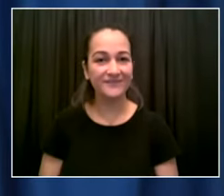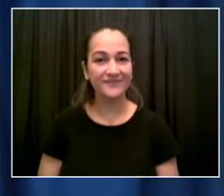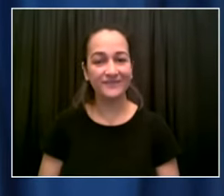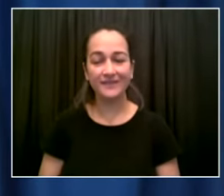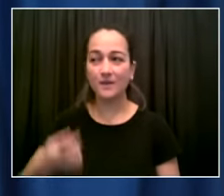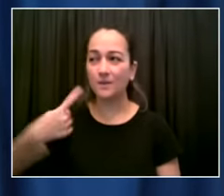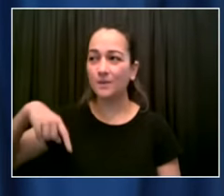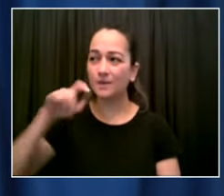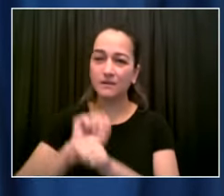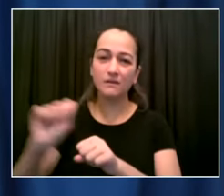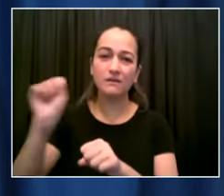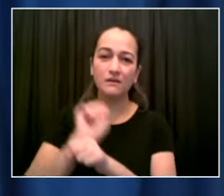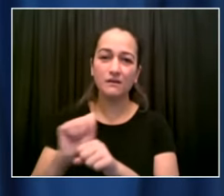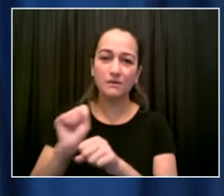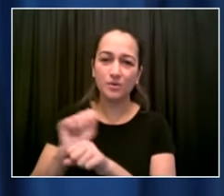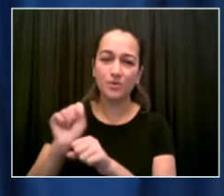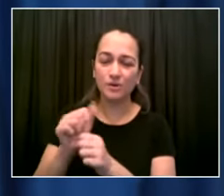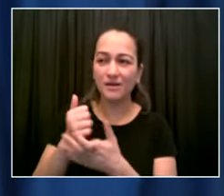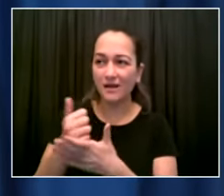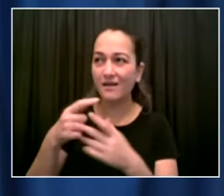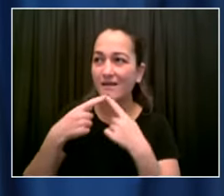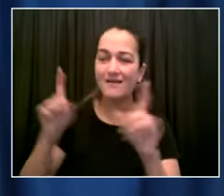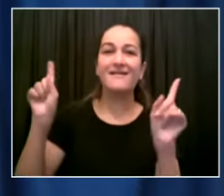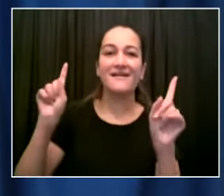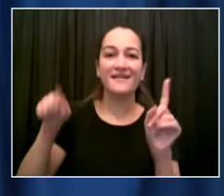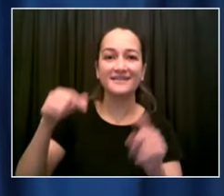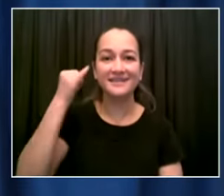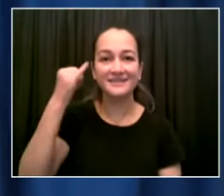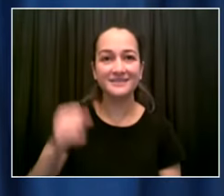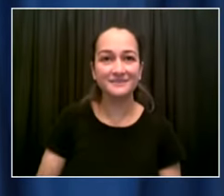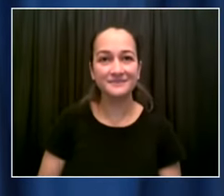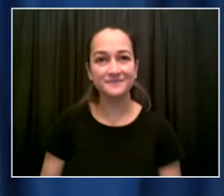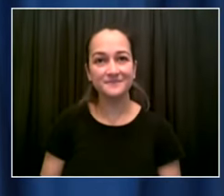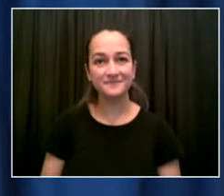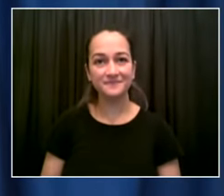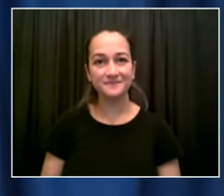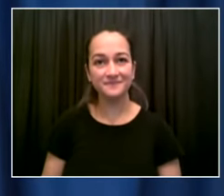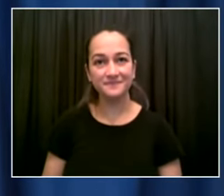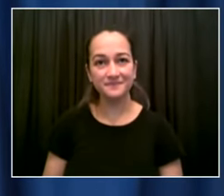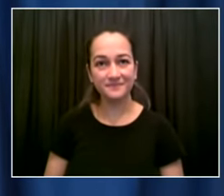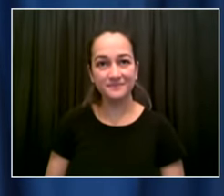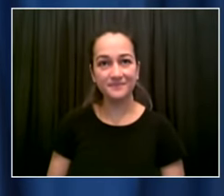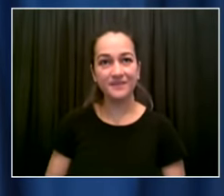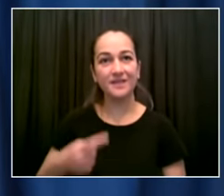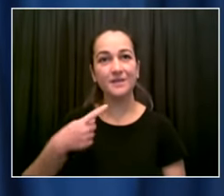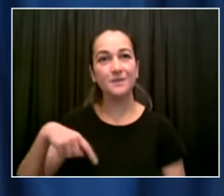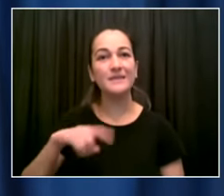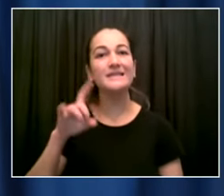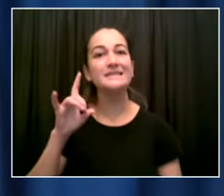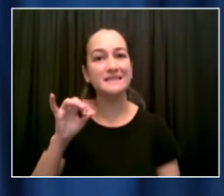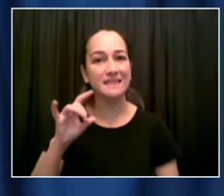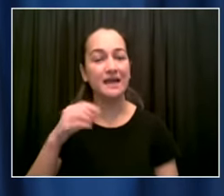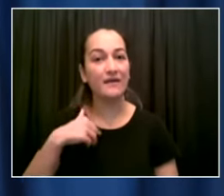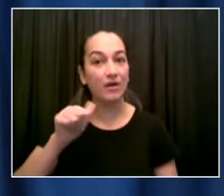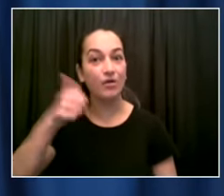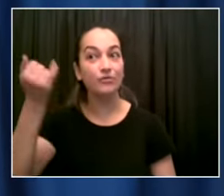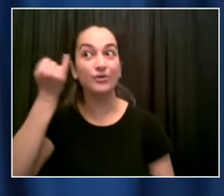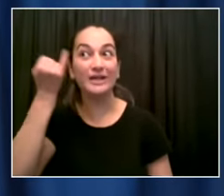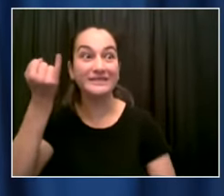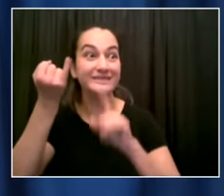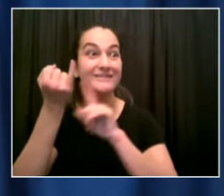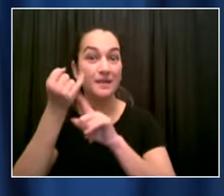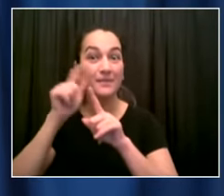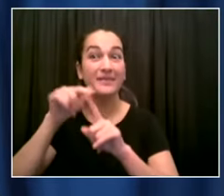with all the fits and starts but we are closing actually with the best outcomes available where i think we're going to impact the most lives